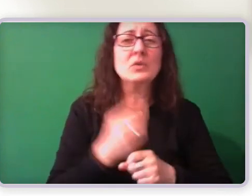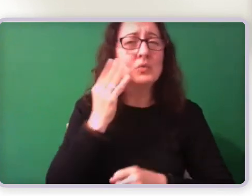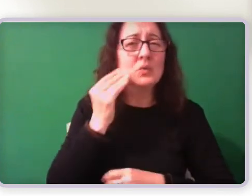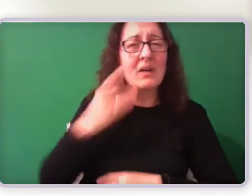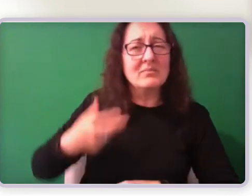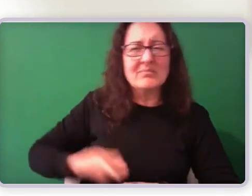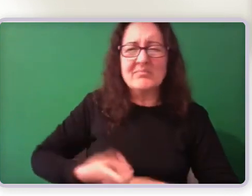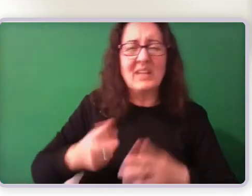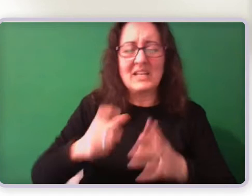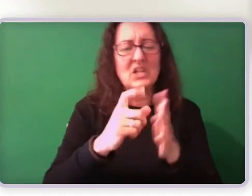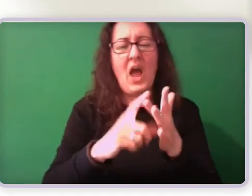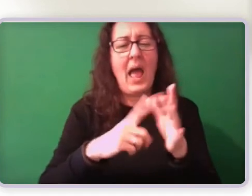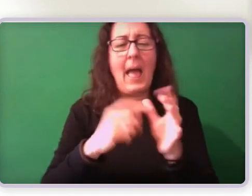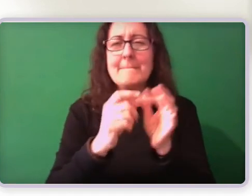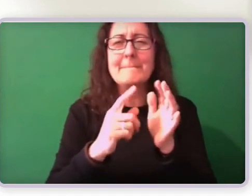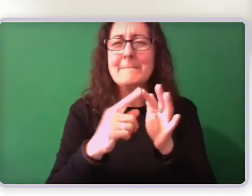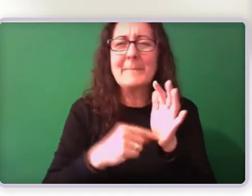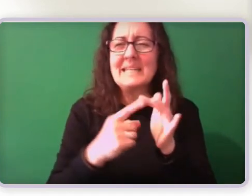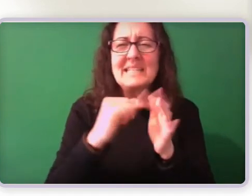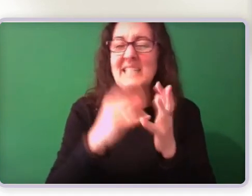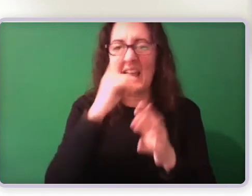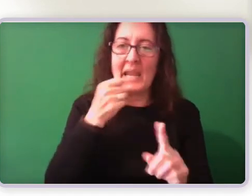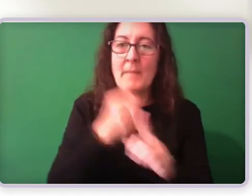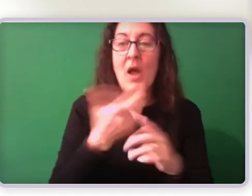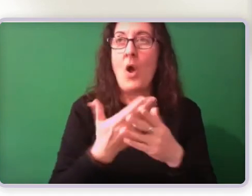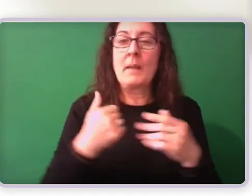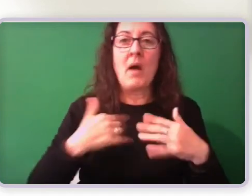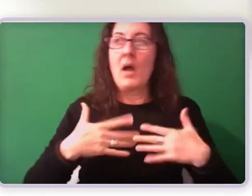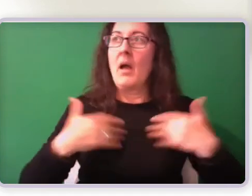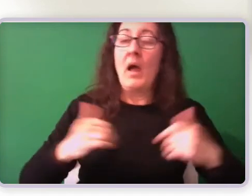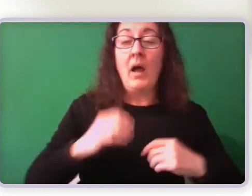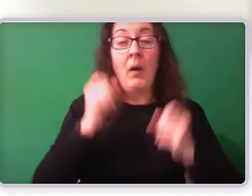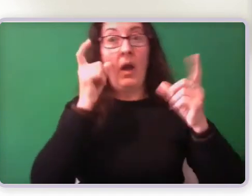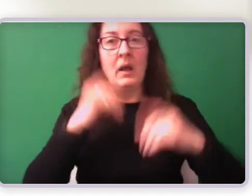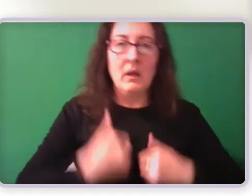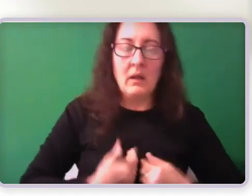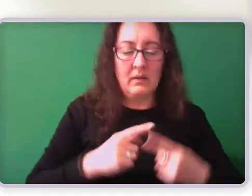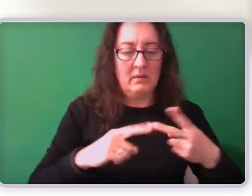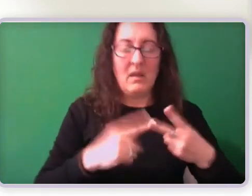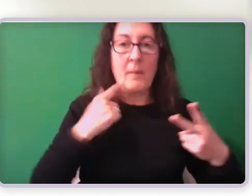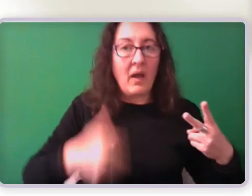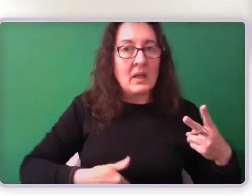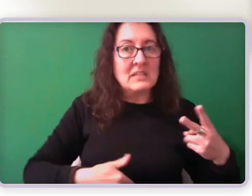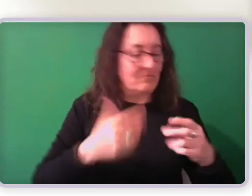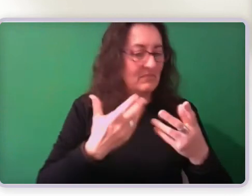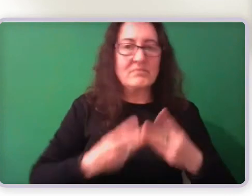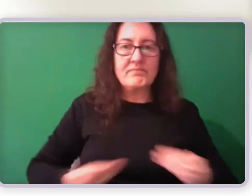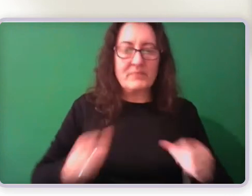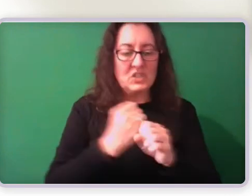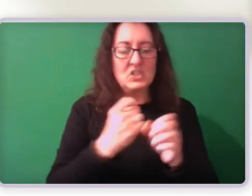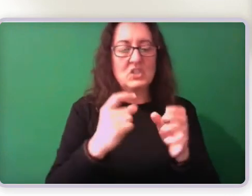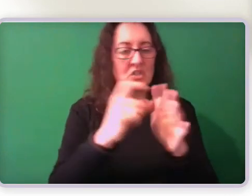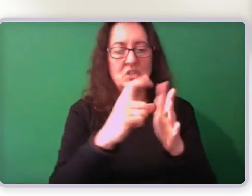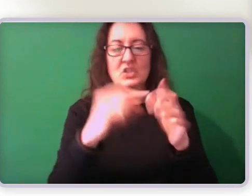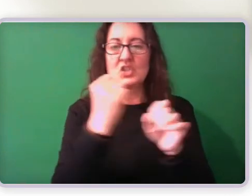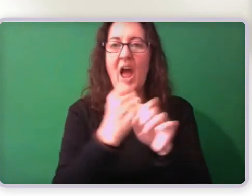impact on the digestive system. It could also have an impact on the limbs, lower limbs and upper limbs and